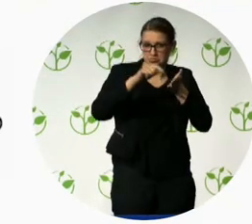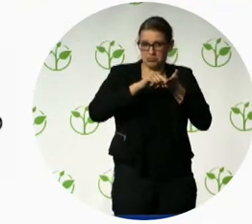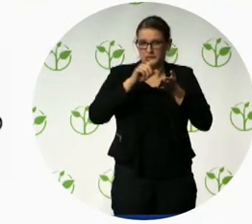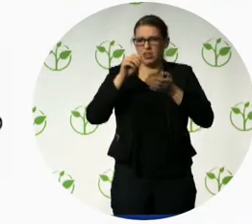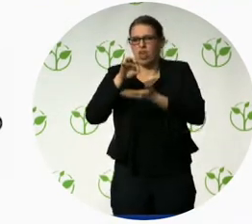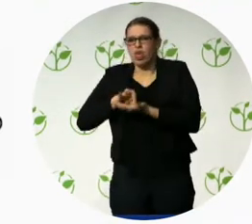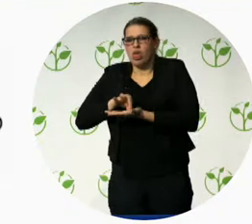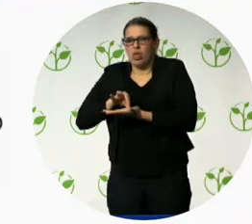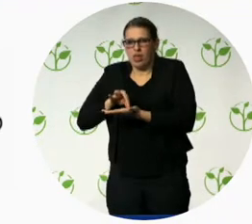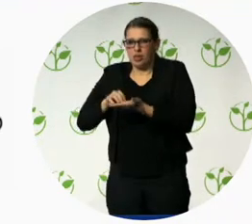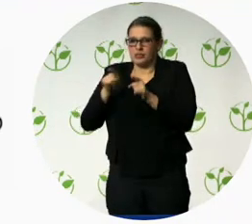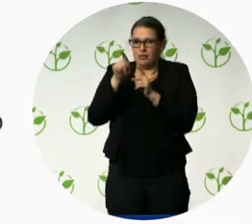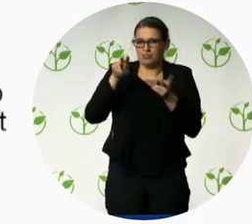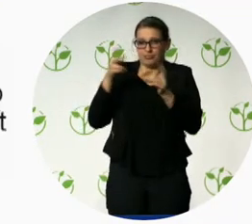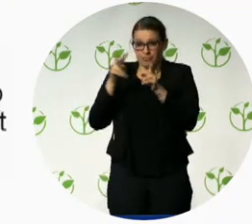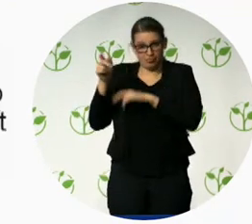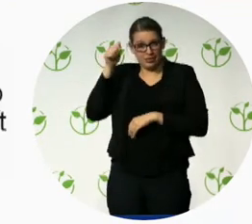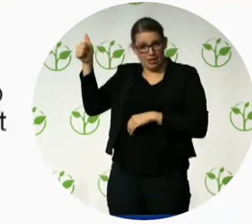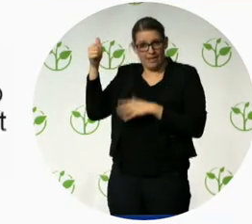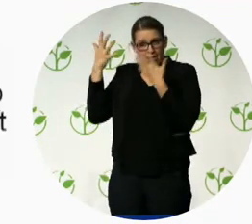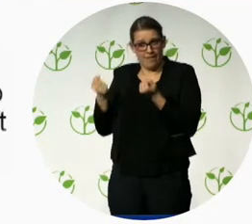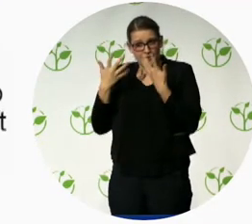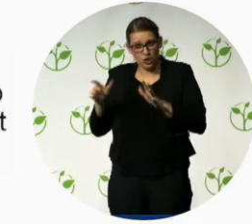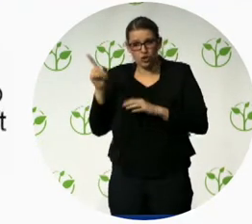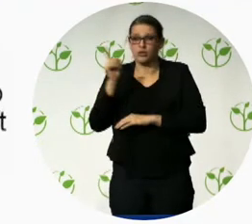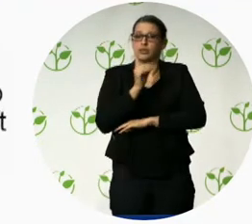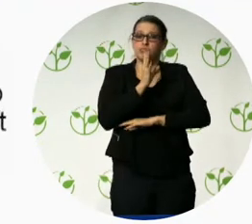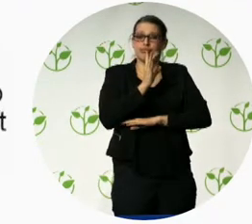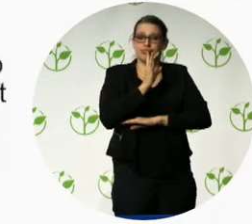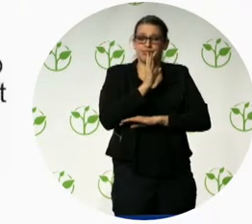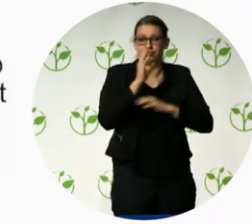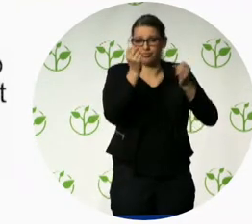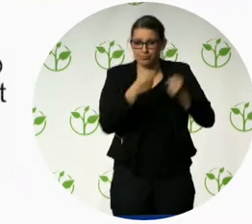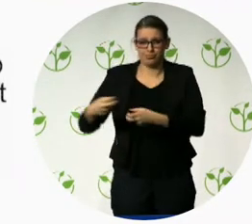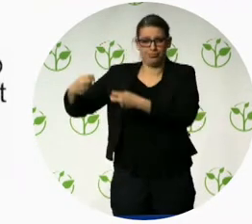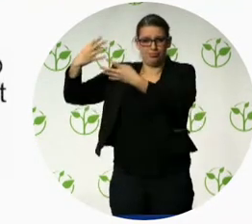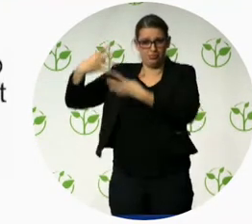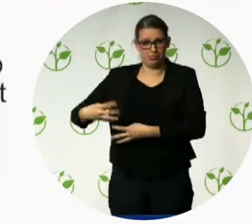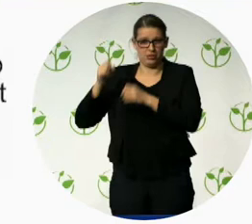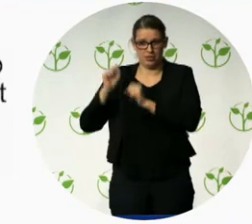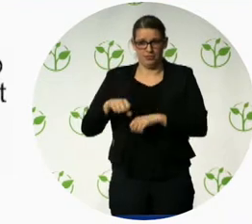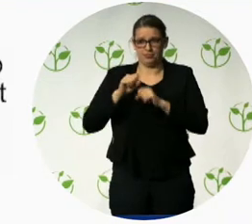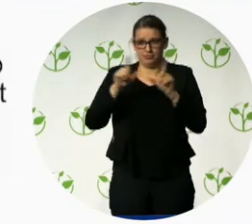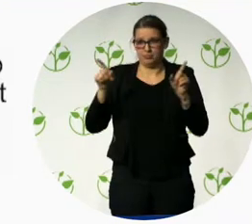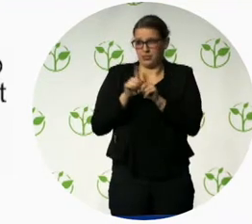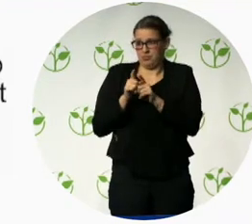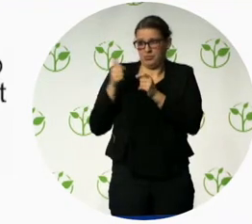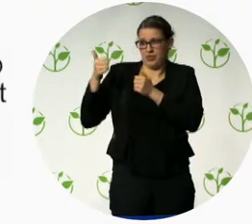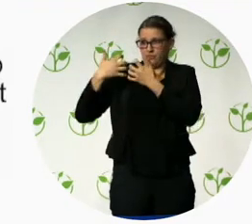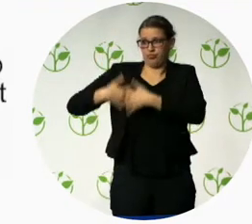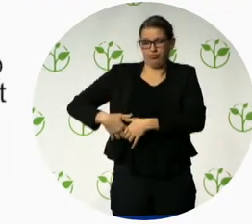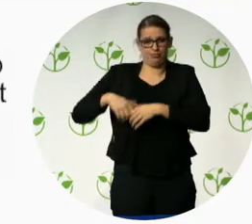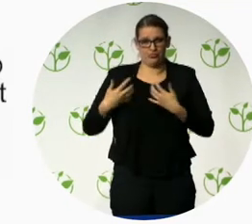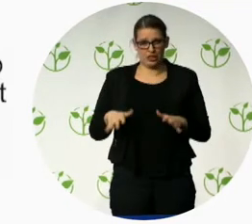to be perfectly honest, we failed. We failed over the last 20 years to allow people to find the settings and find the